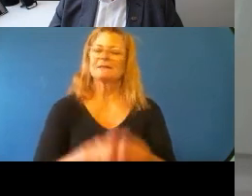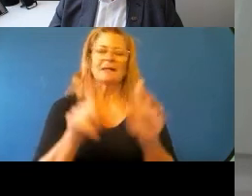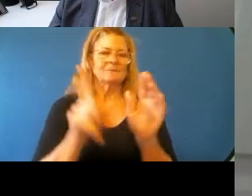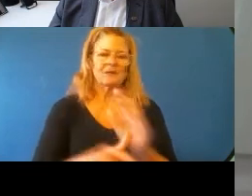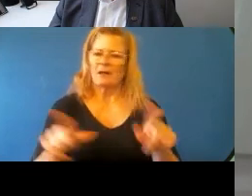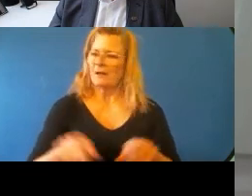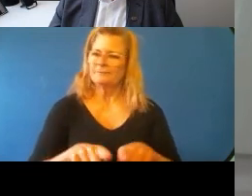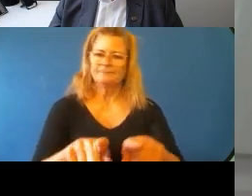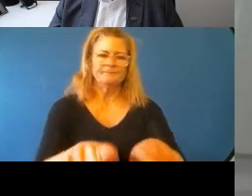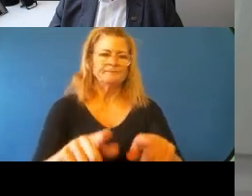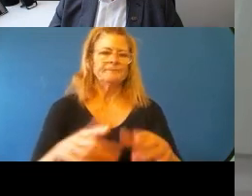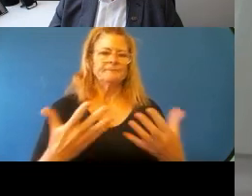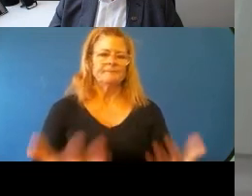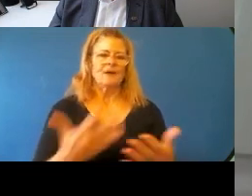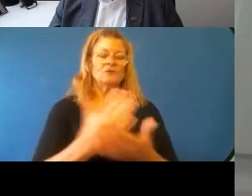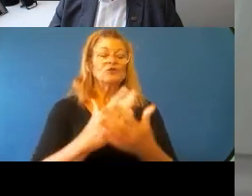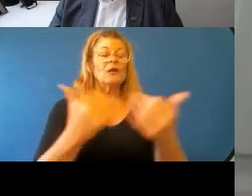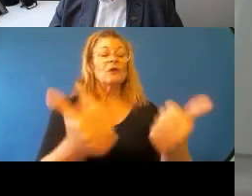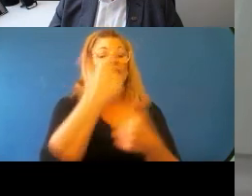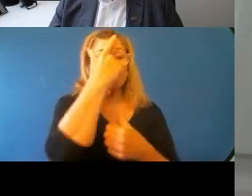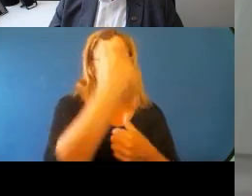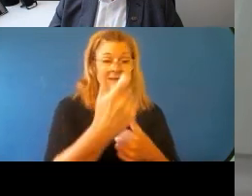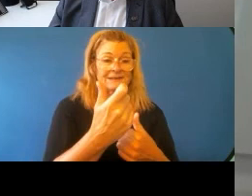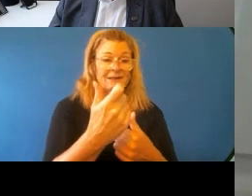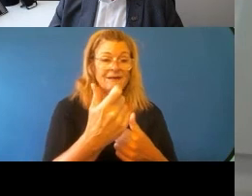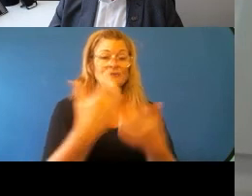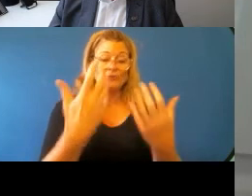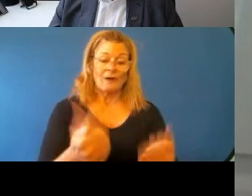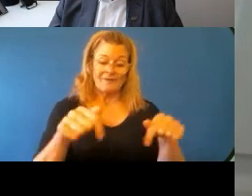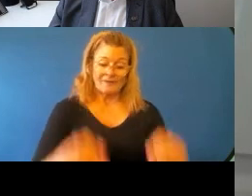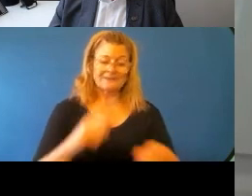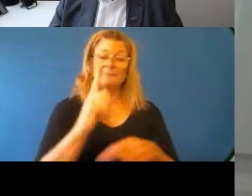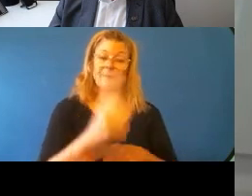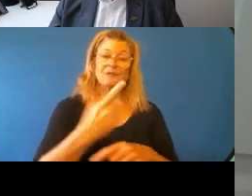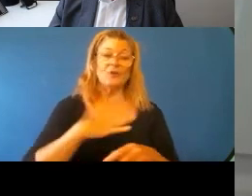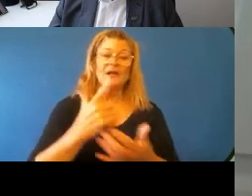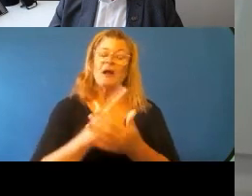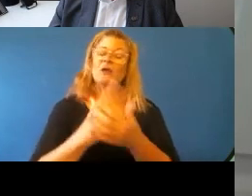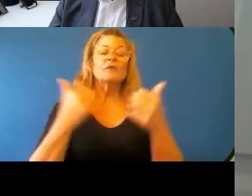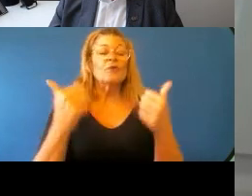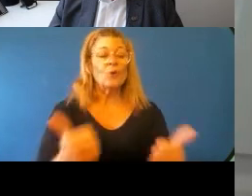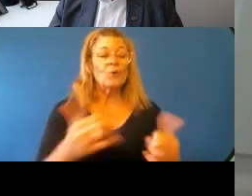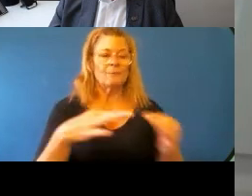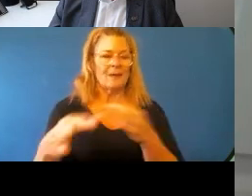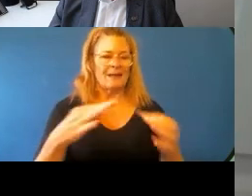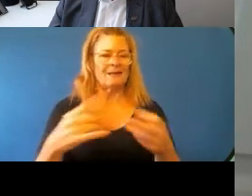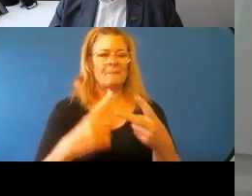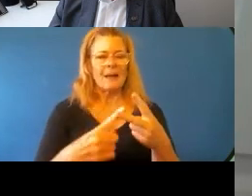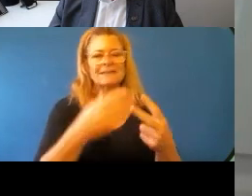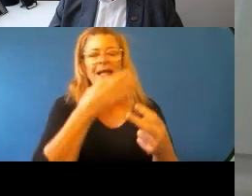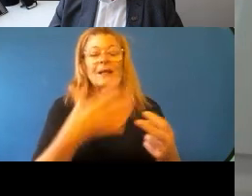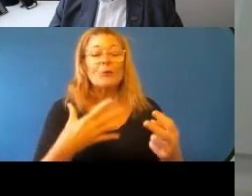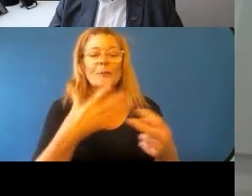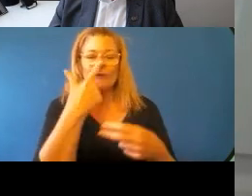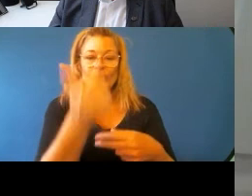and do what this real significant change is. I think you need a lot of good planning and a little bit of luck. And I think at the same